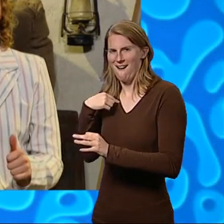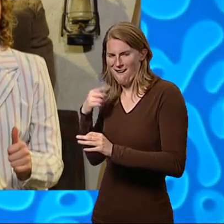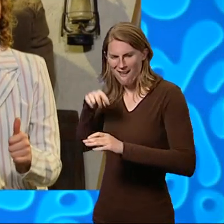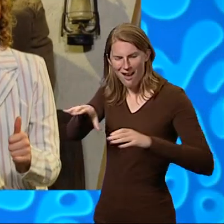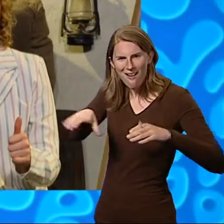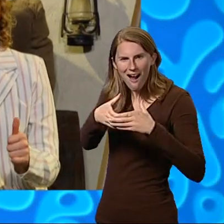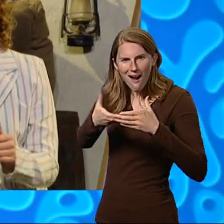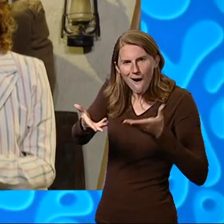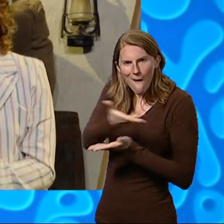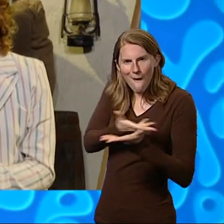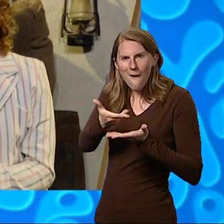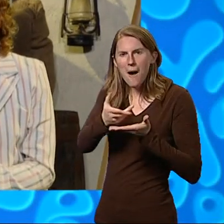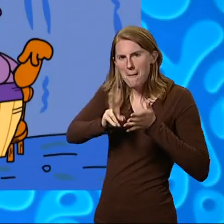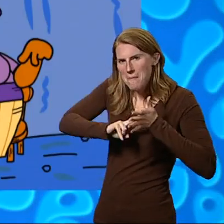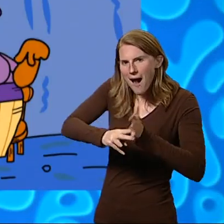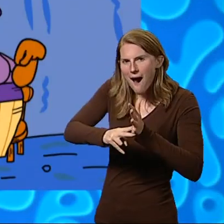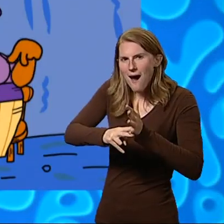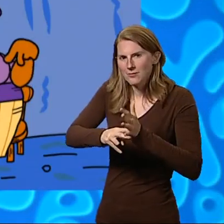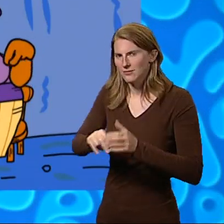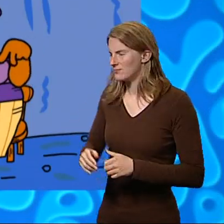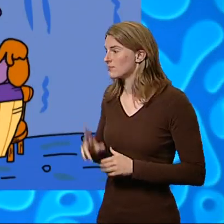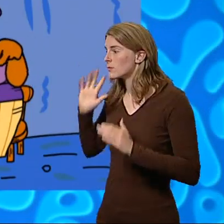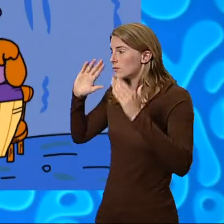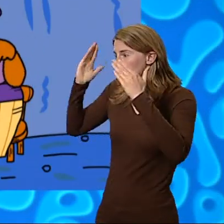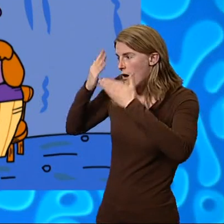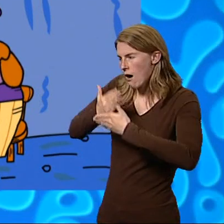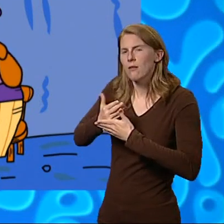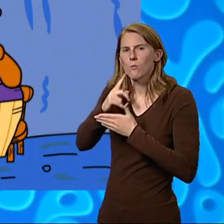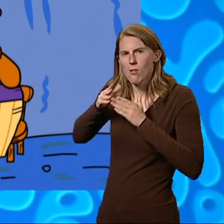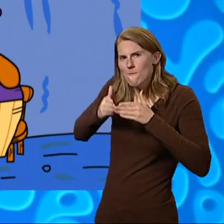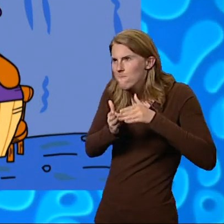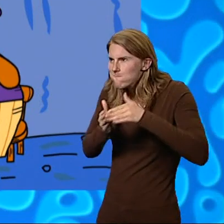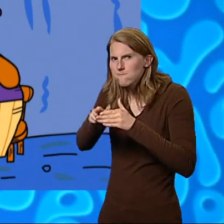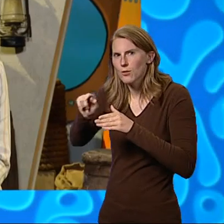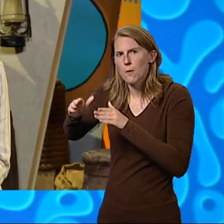creep up to their ship, said Boris. Creep! Creep! Creep! Creep!